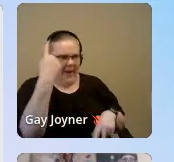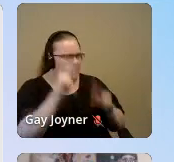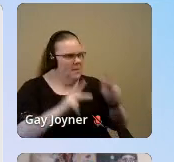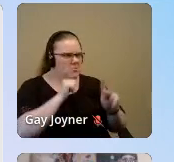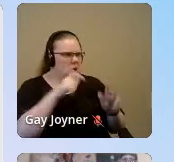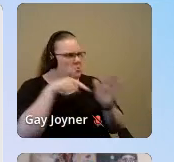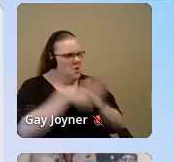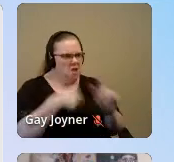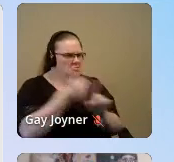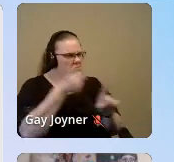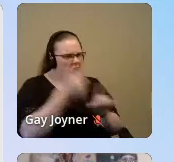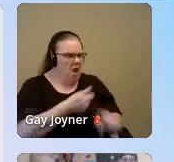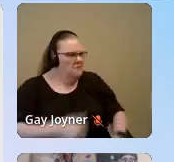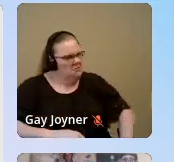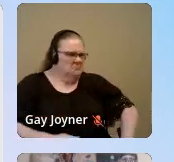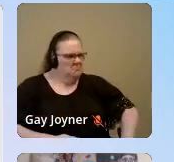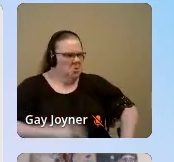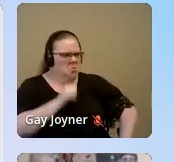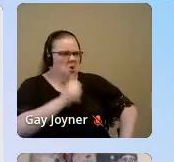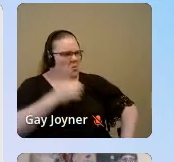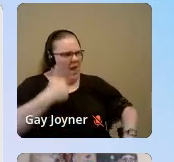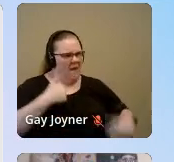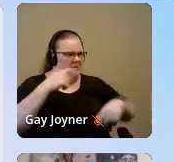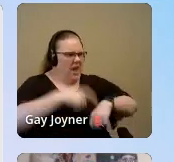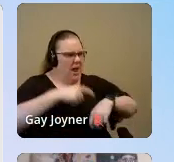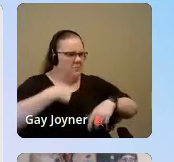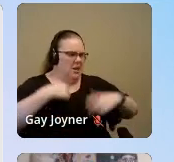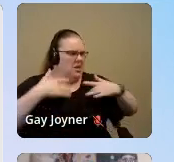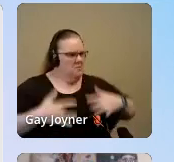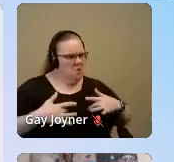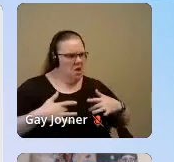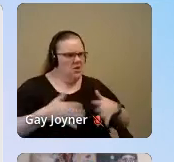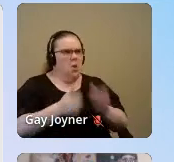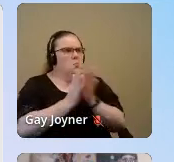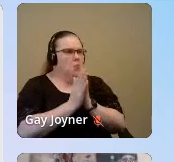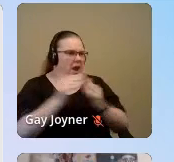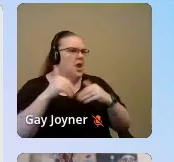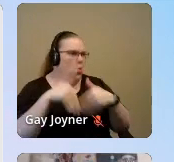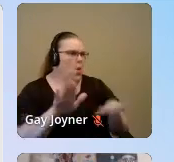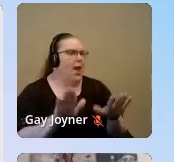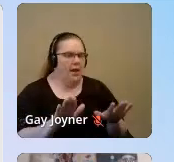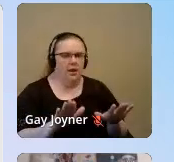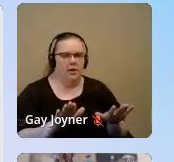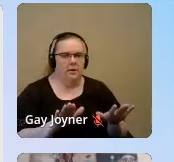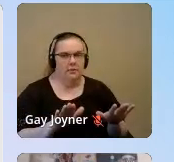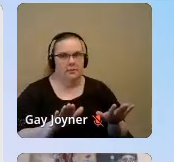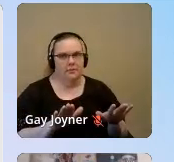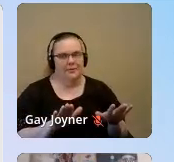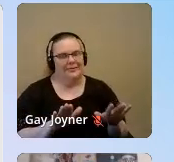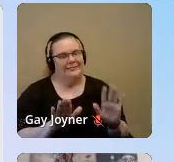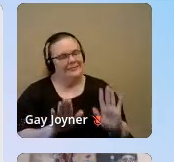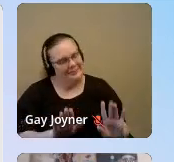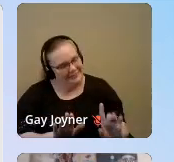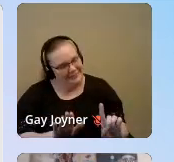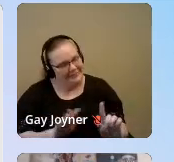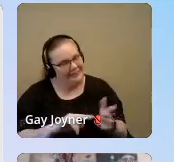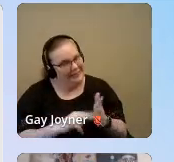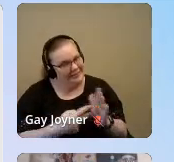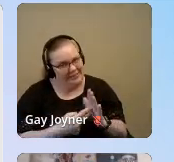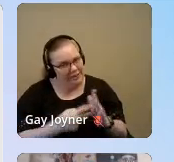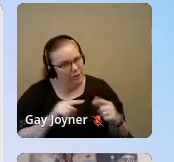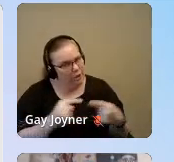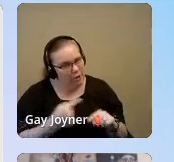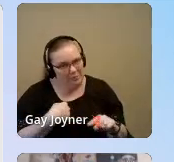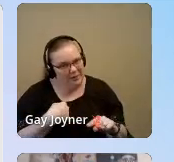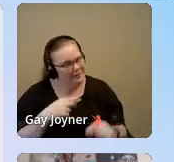kill ourselves. We don't have time to get depressed. Pray it away. And I don't think their intent was to hurt me. I think they